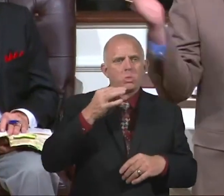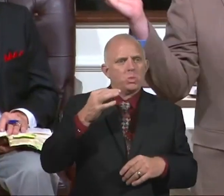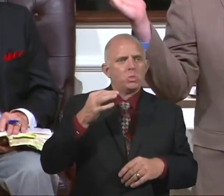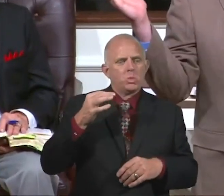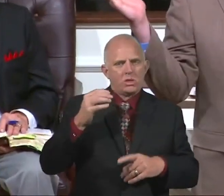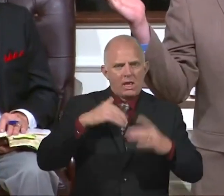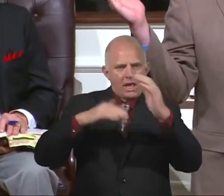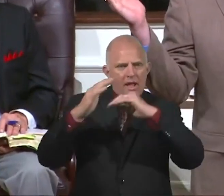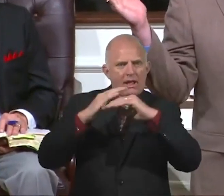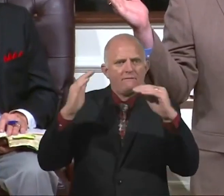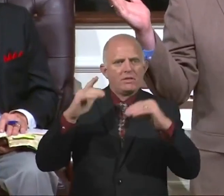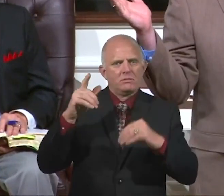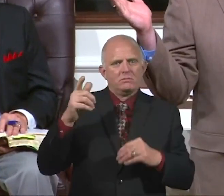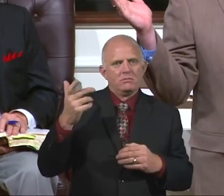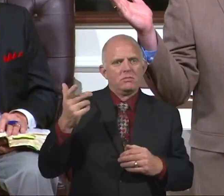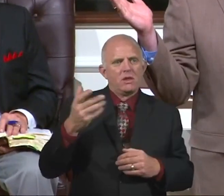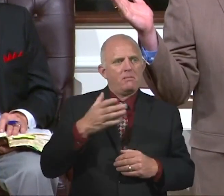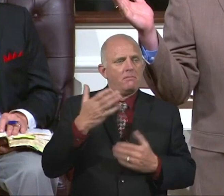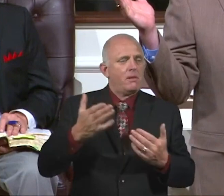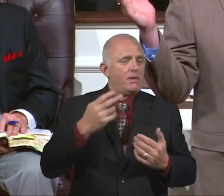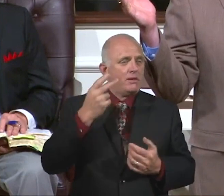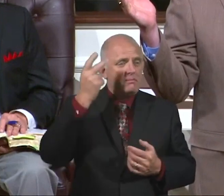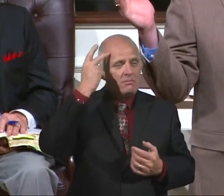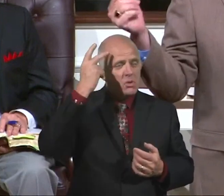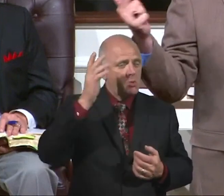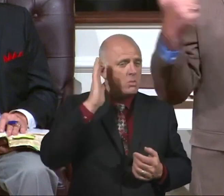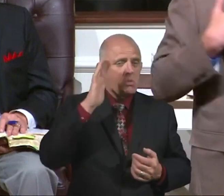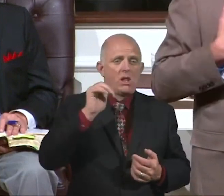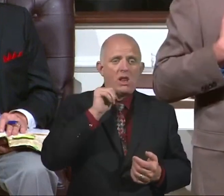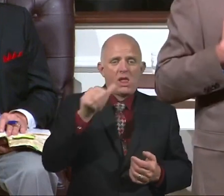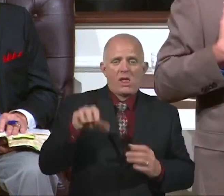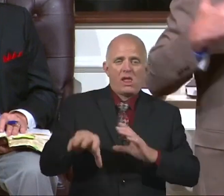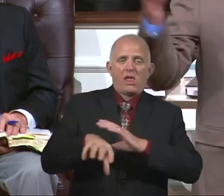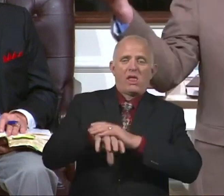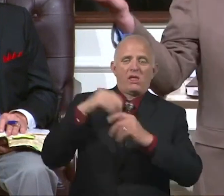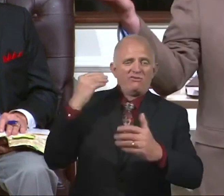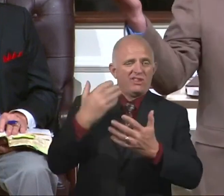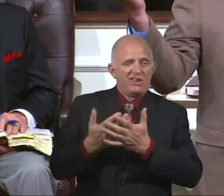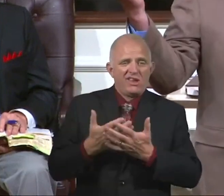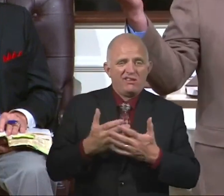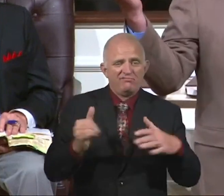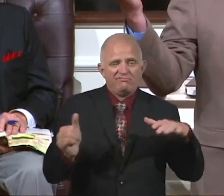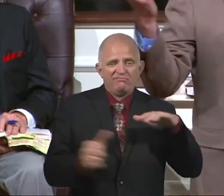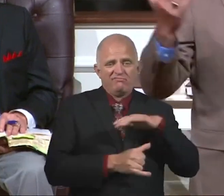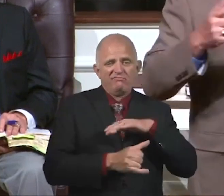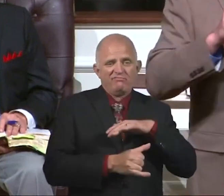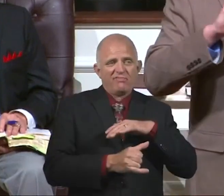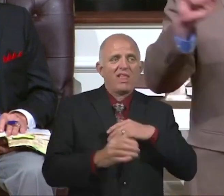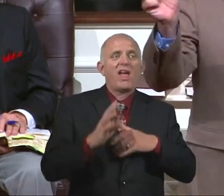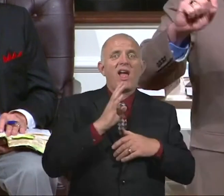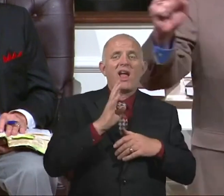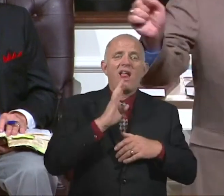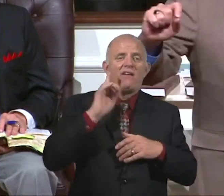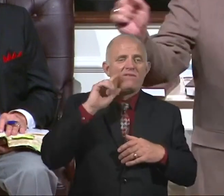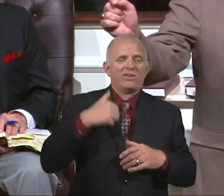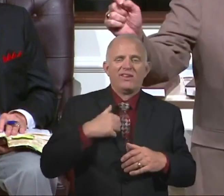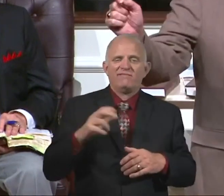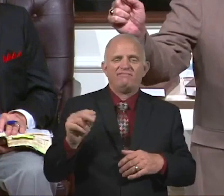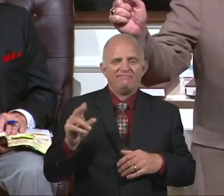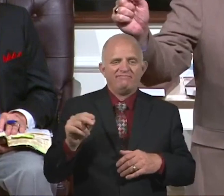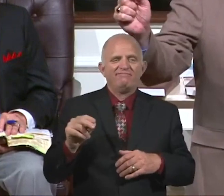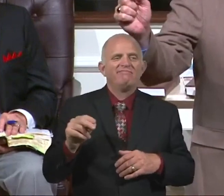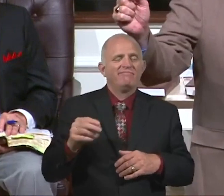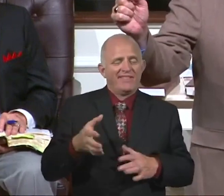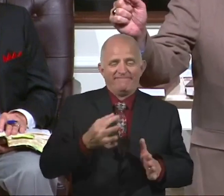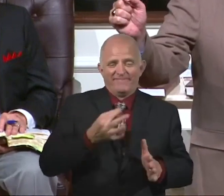challenge you. Now, Paul wasn't getting out of jail. He wasn't giving this to him. He's getting ready to sign off on his